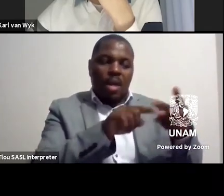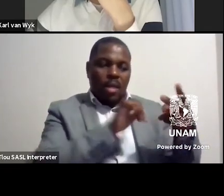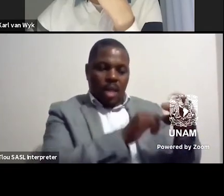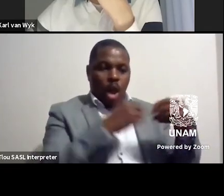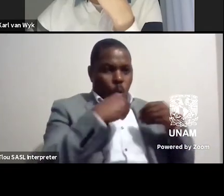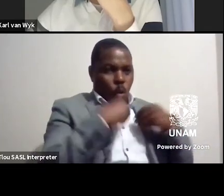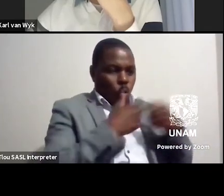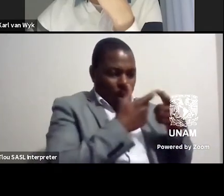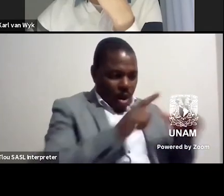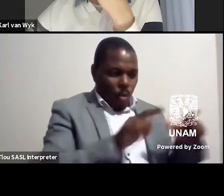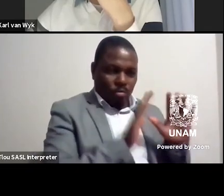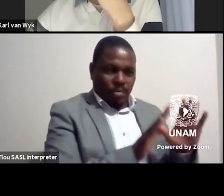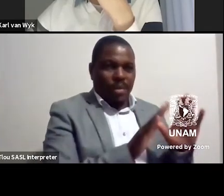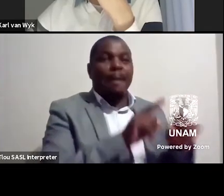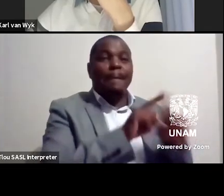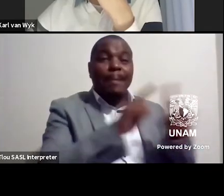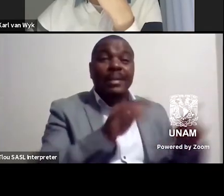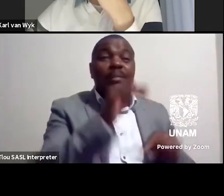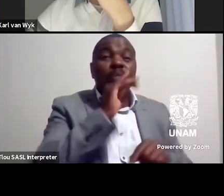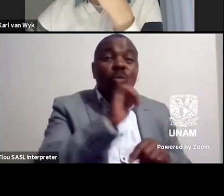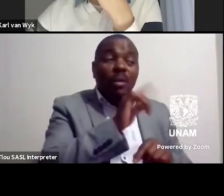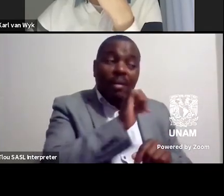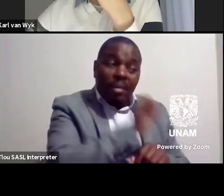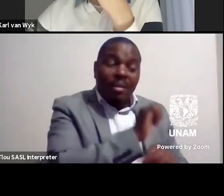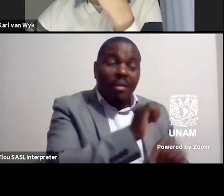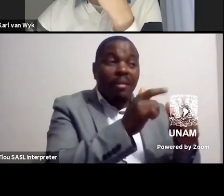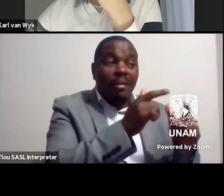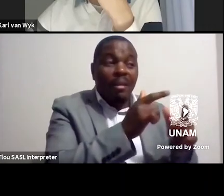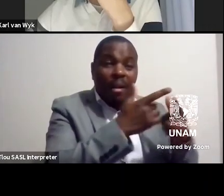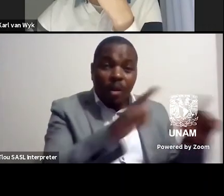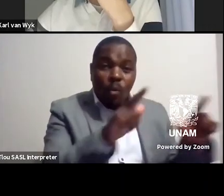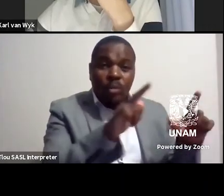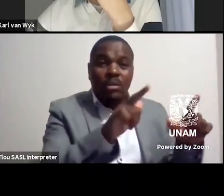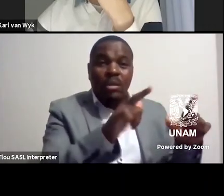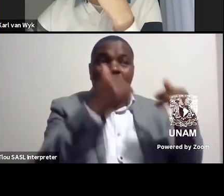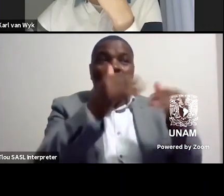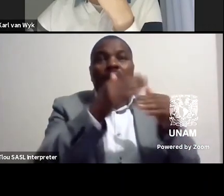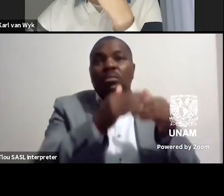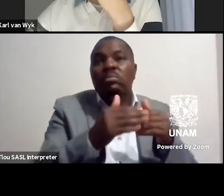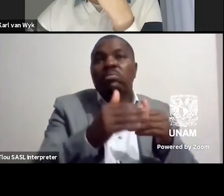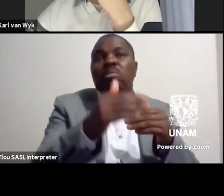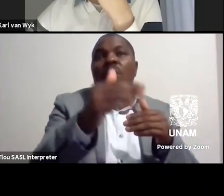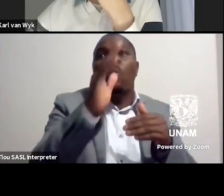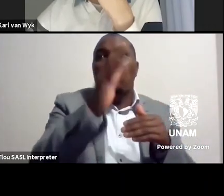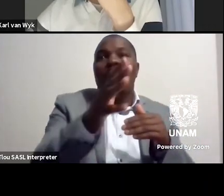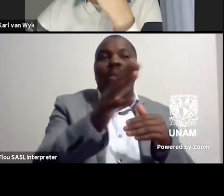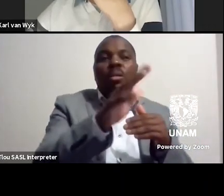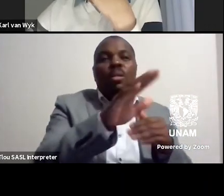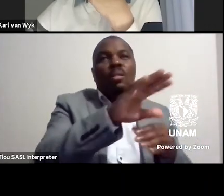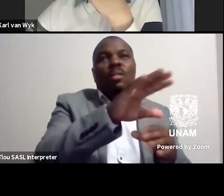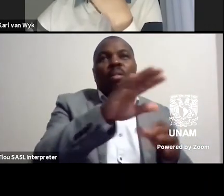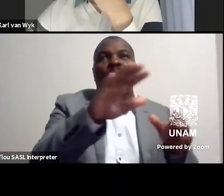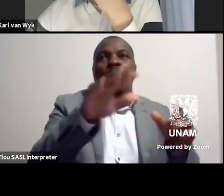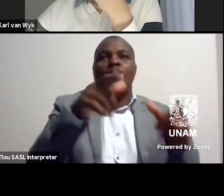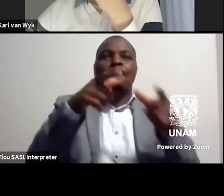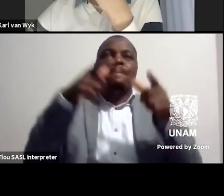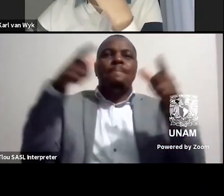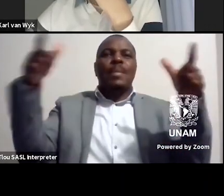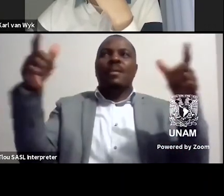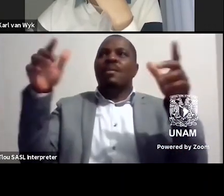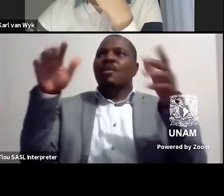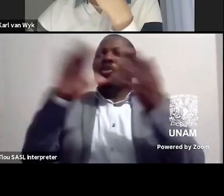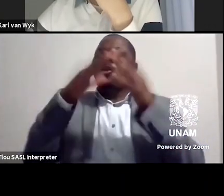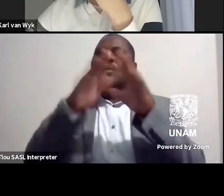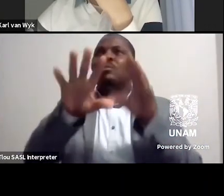that doesn't mean these languages are going to get into the main population that speak